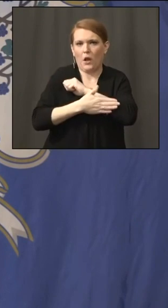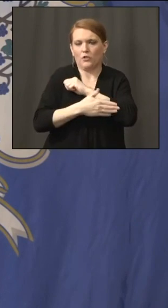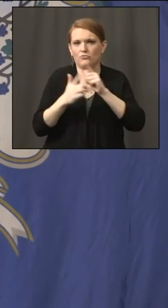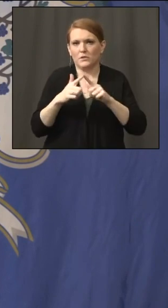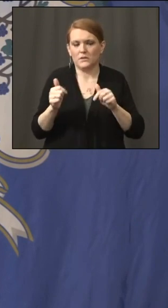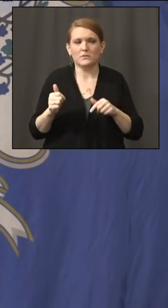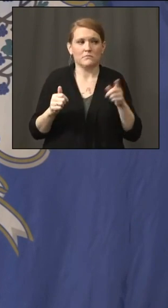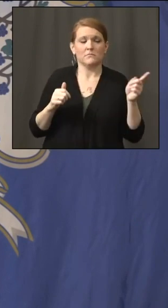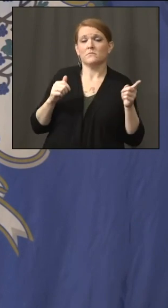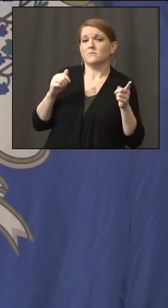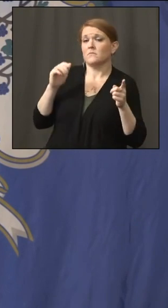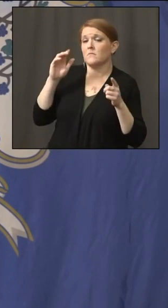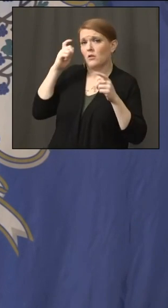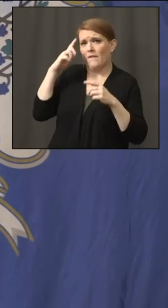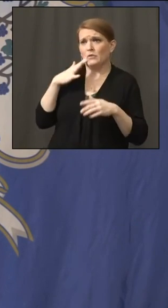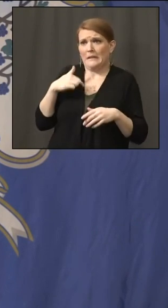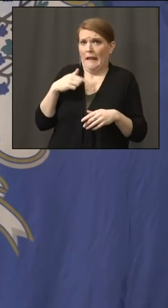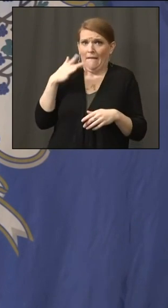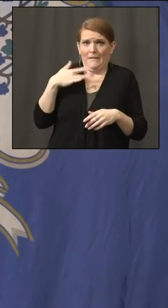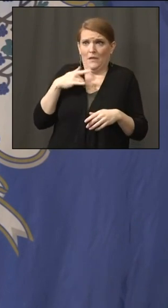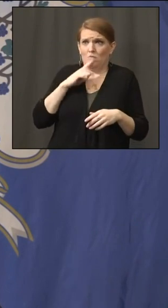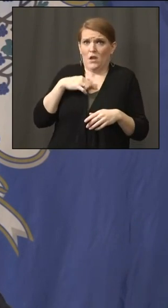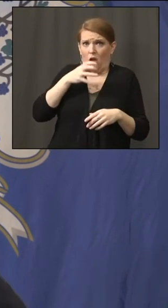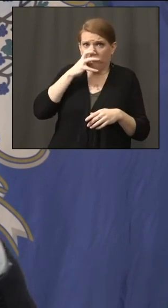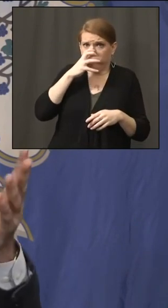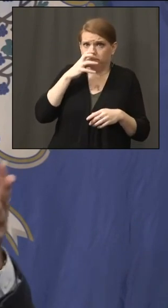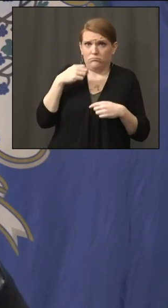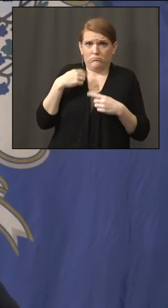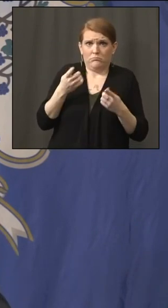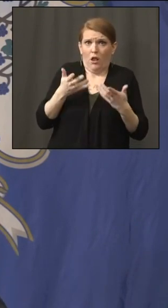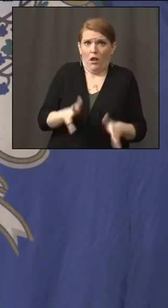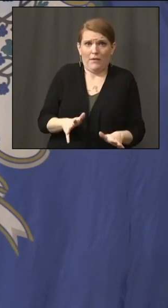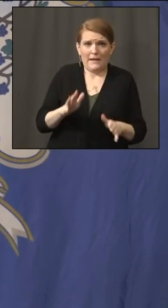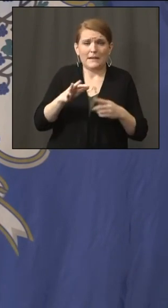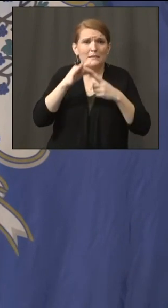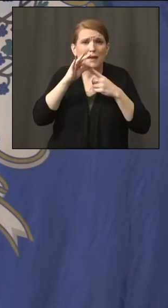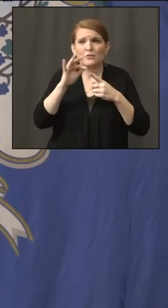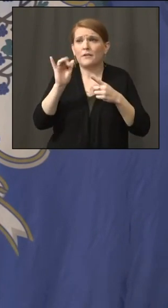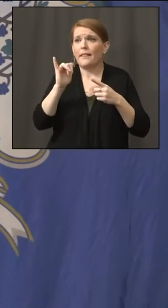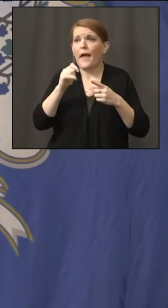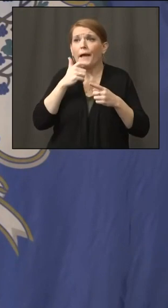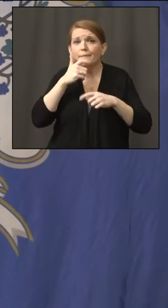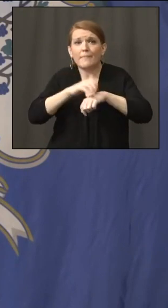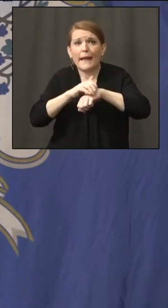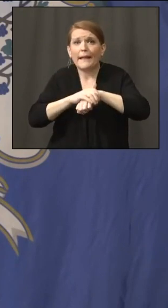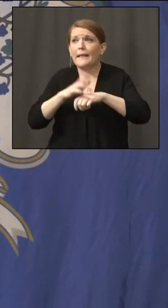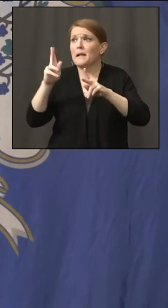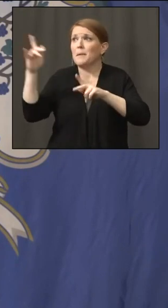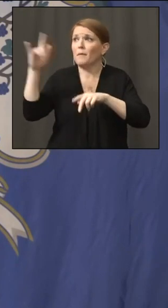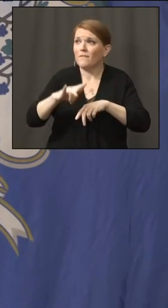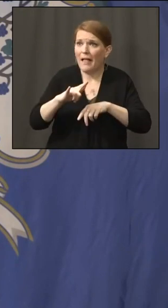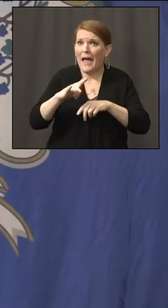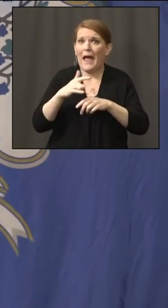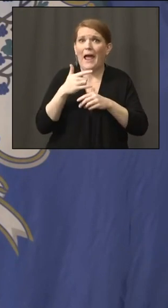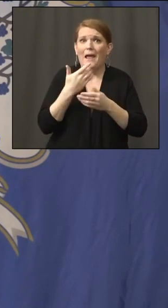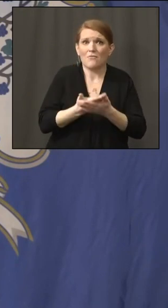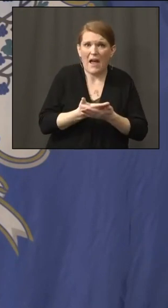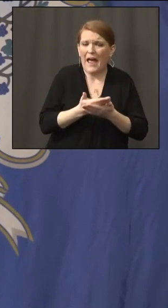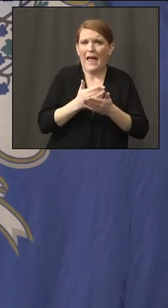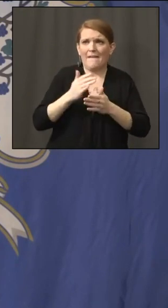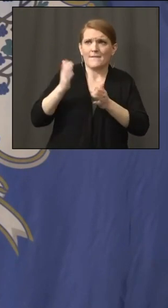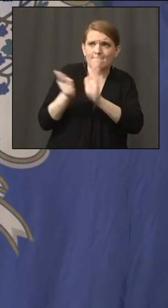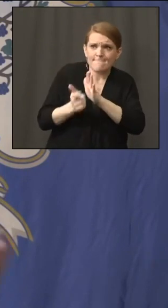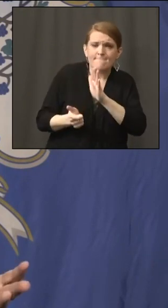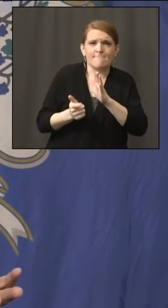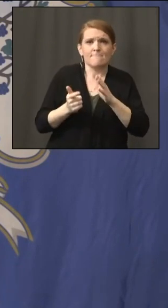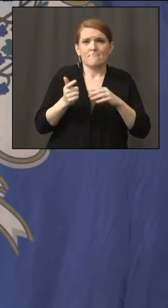and I think it's appropriate, especially people coming from Britain. And now it's spreading to other countries in Europe. I think it makes an